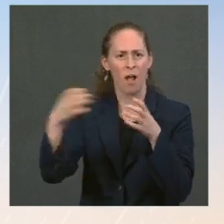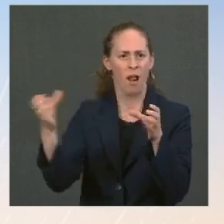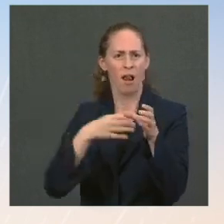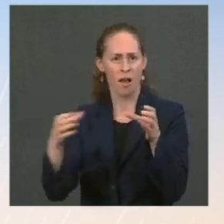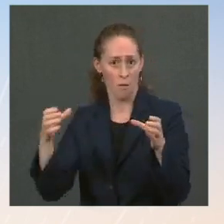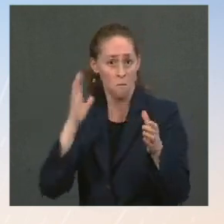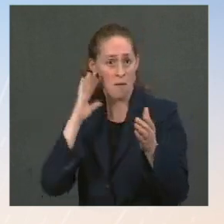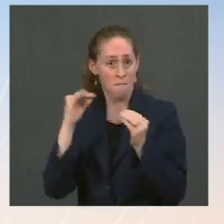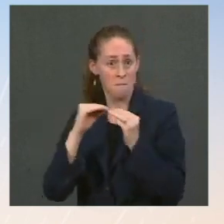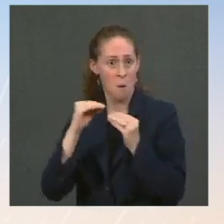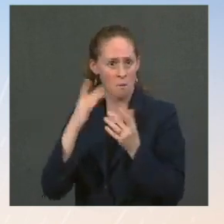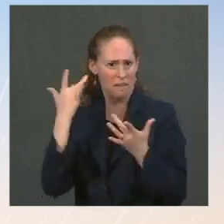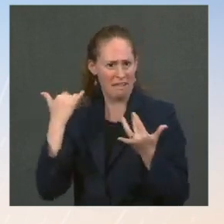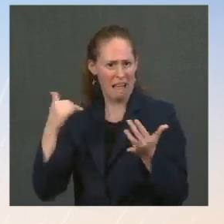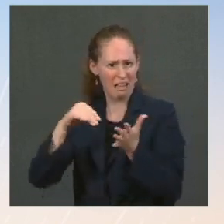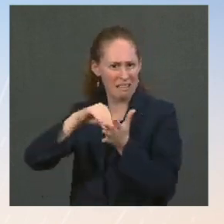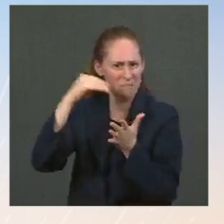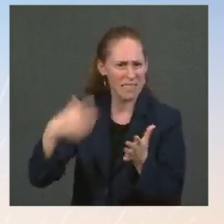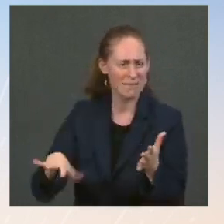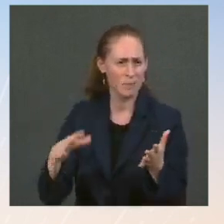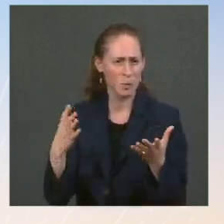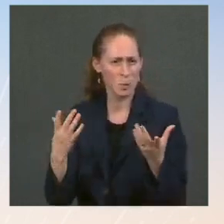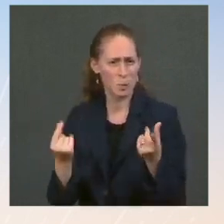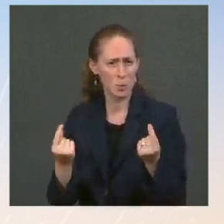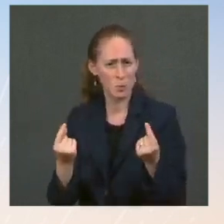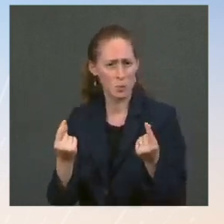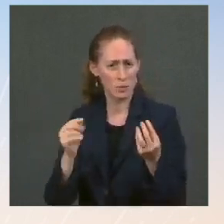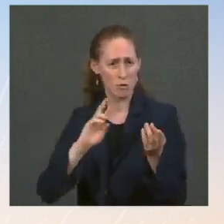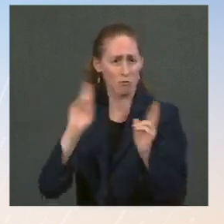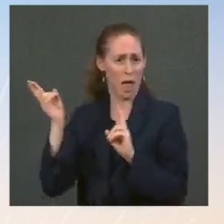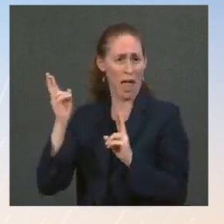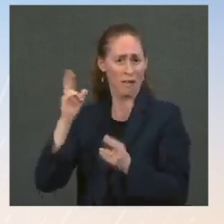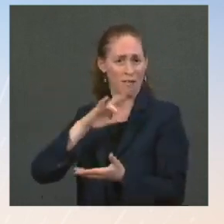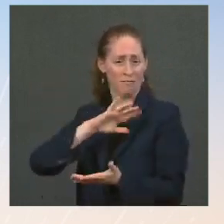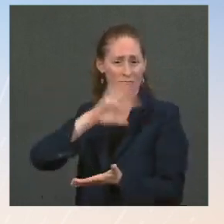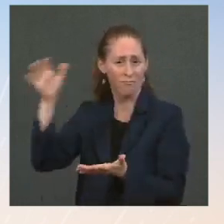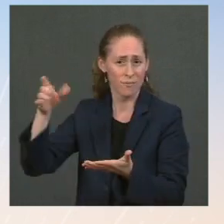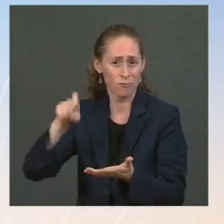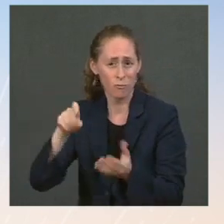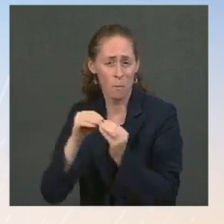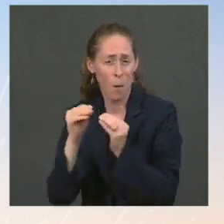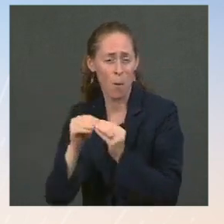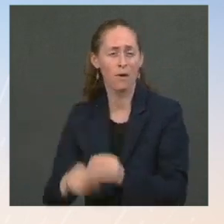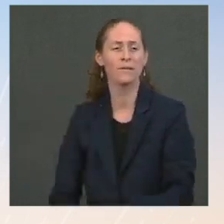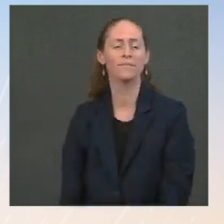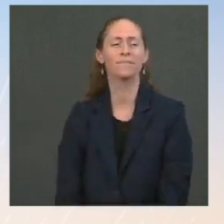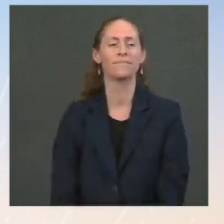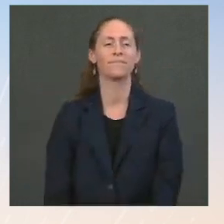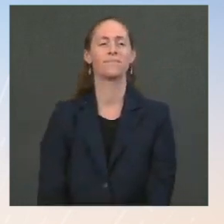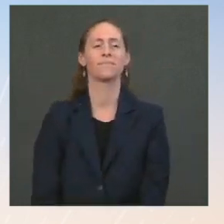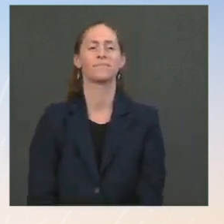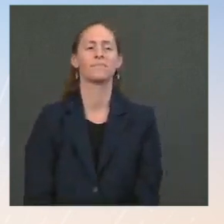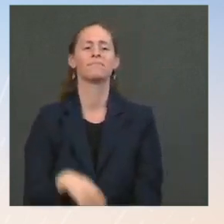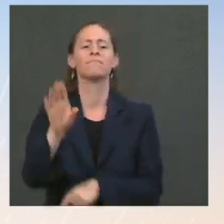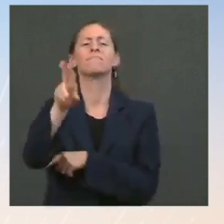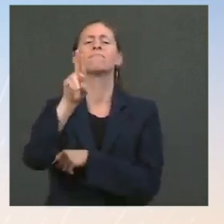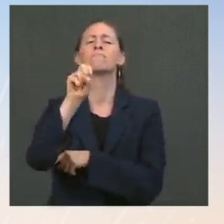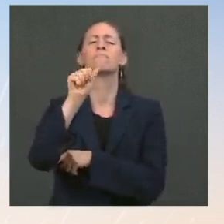should OPEC be pumping more? Well, the United States is not a member of OPEC, as you know. While we do communicate